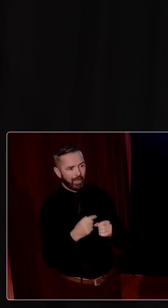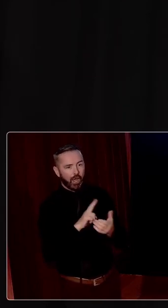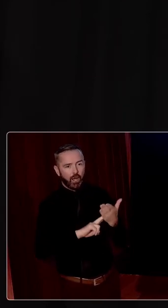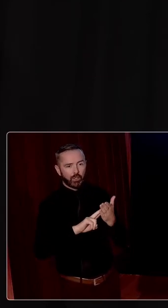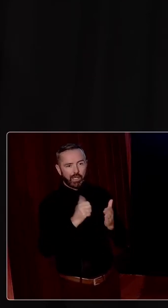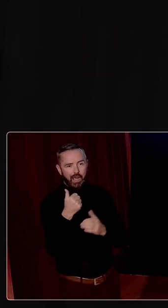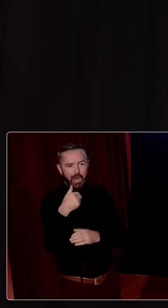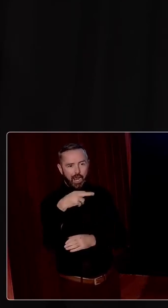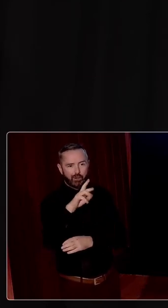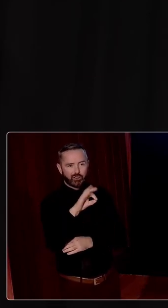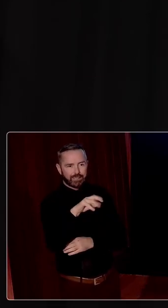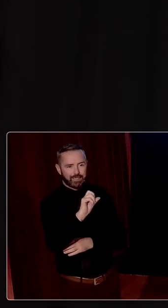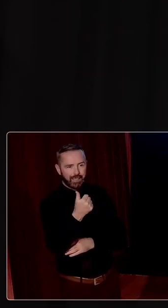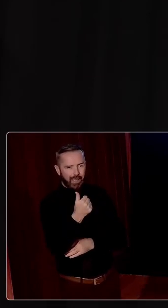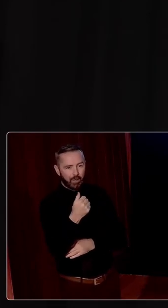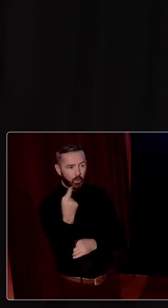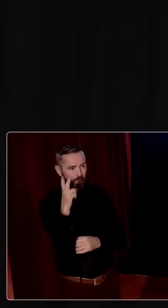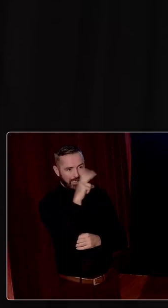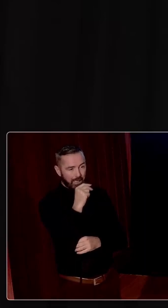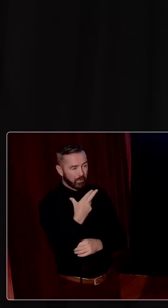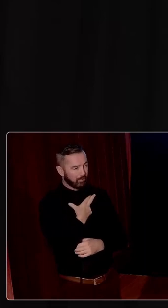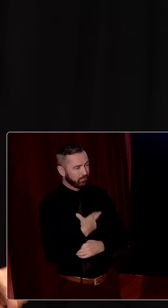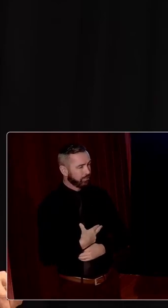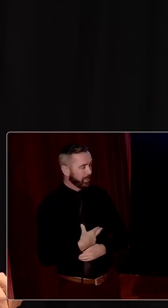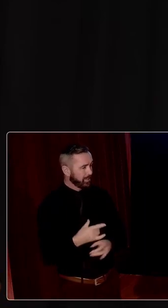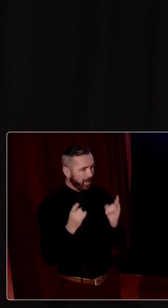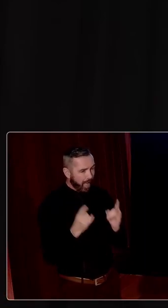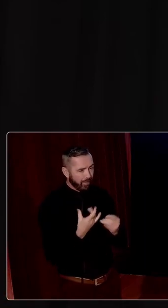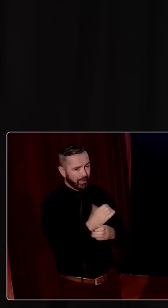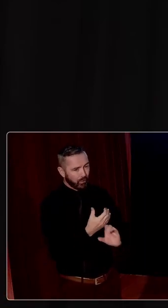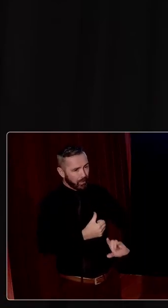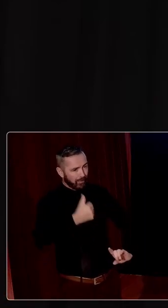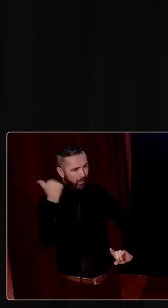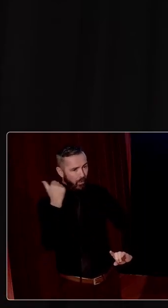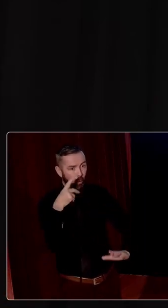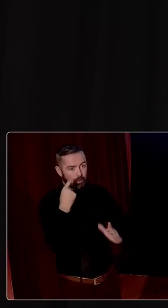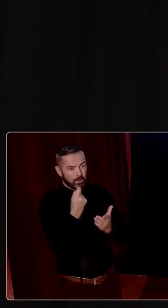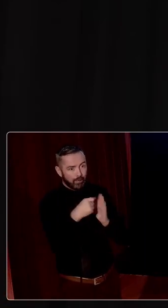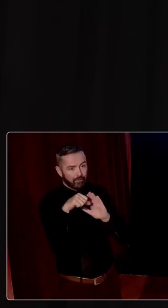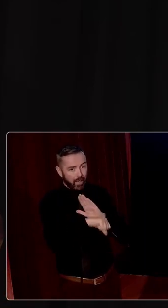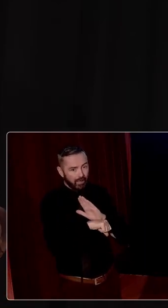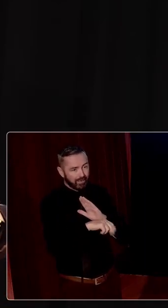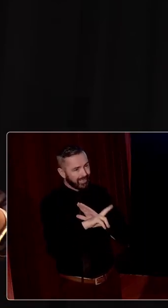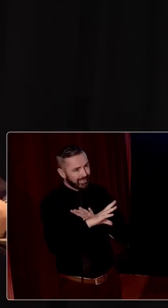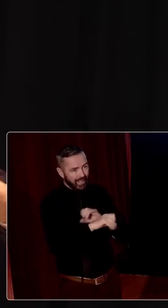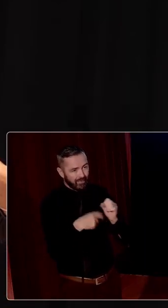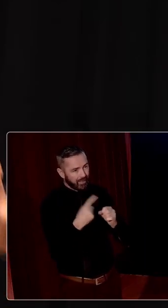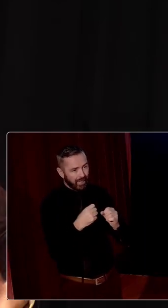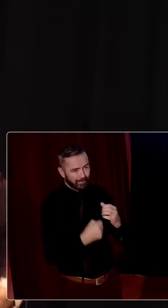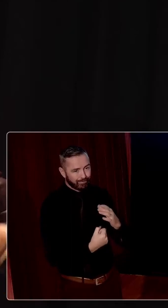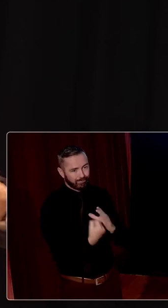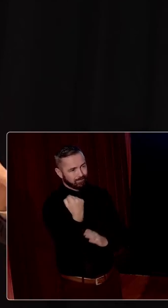as the solitary example of a once rich country that just gets it wrong and never gets it right again. So we have